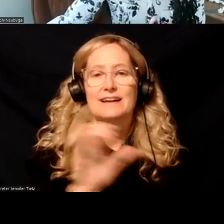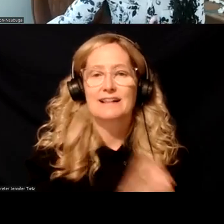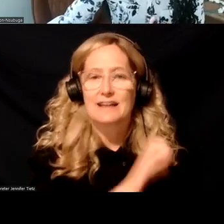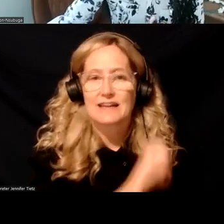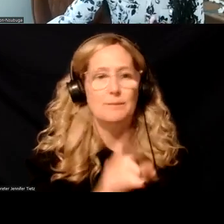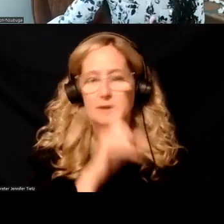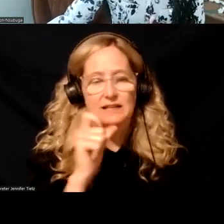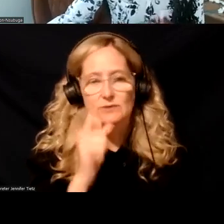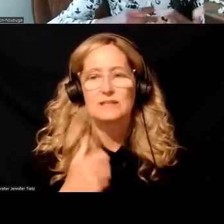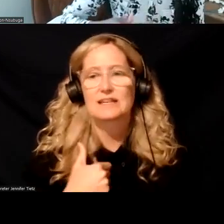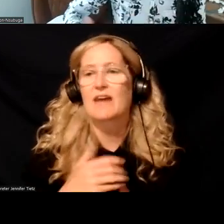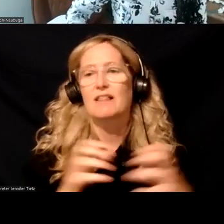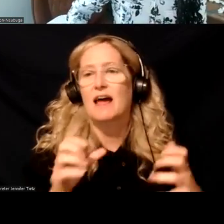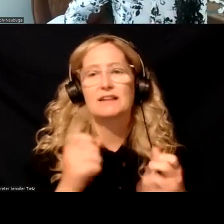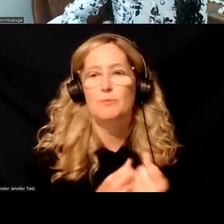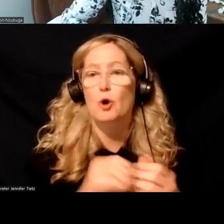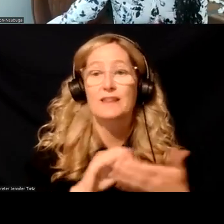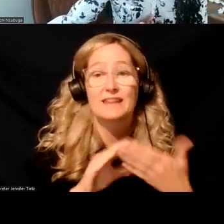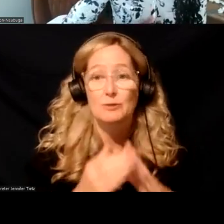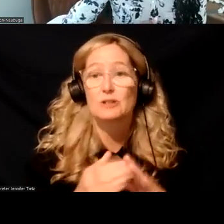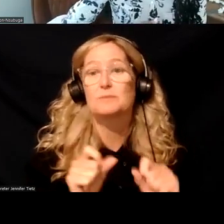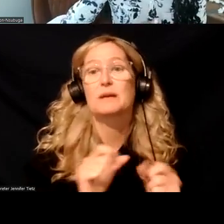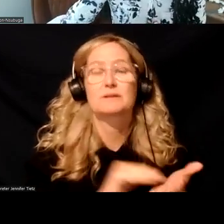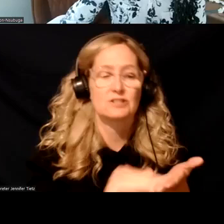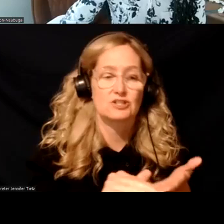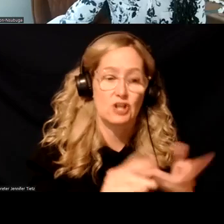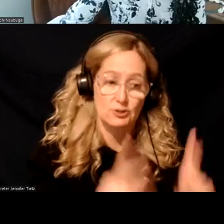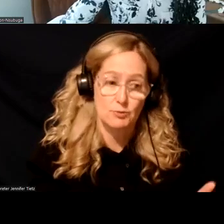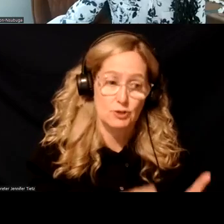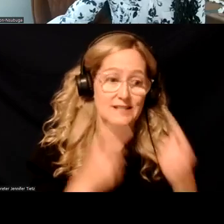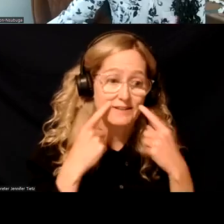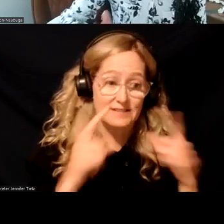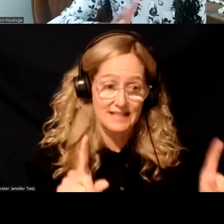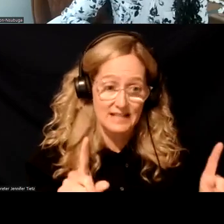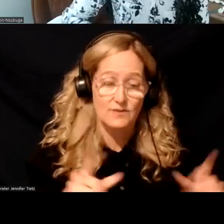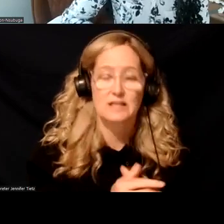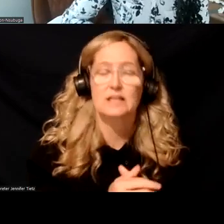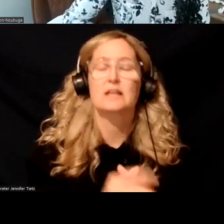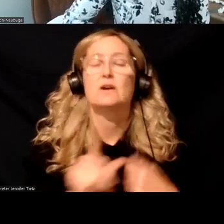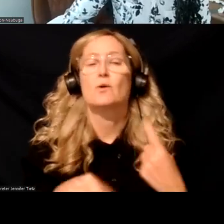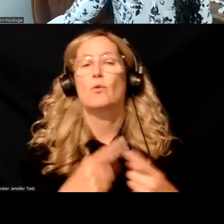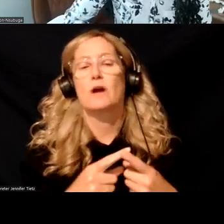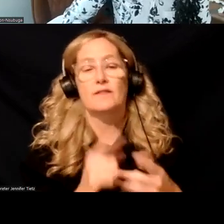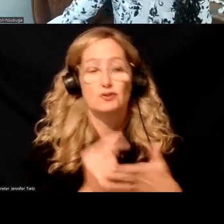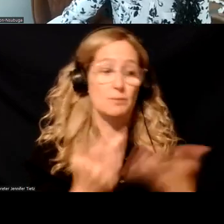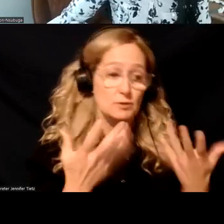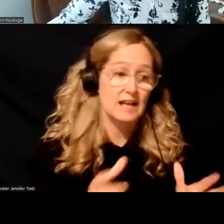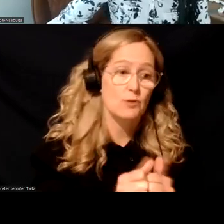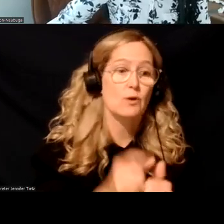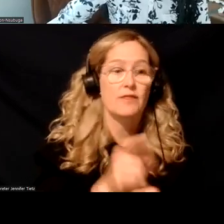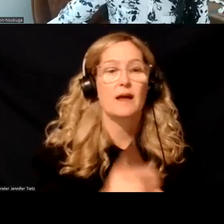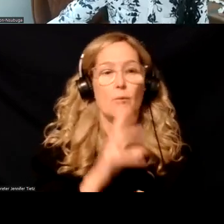in the, in the community in order to discharge someone, um, effectively when we had finished our treatment within the